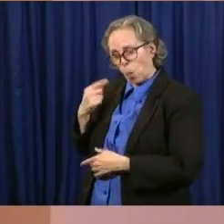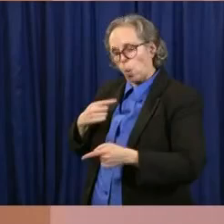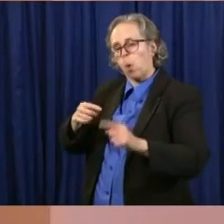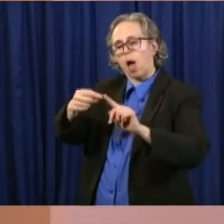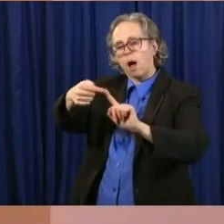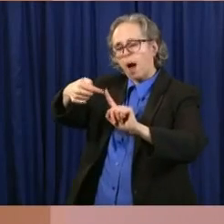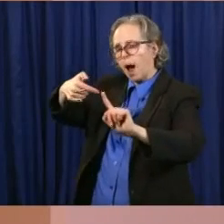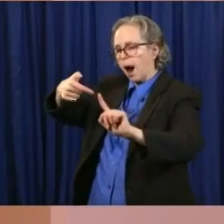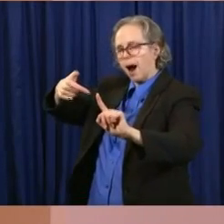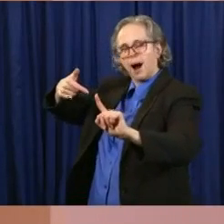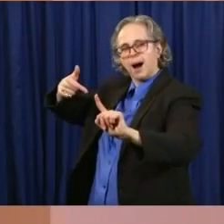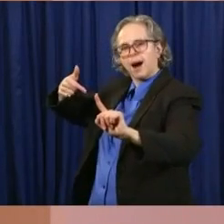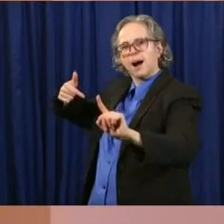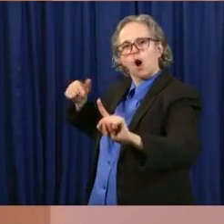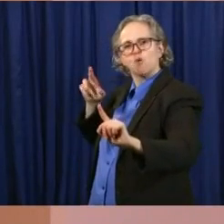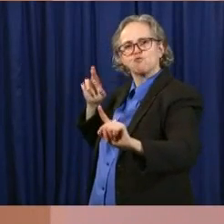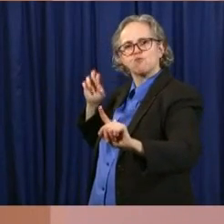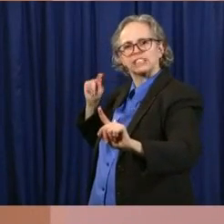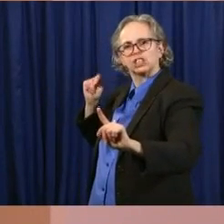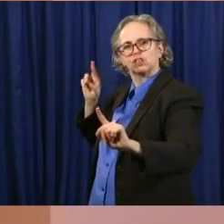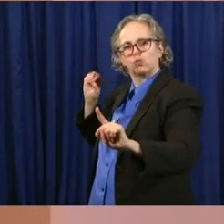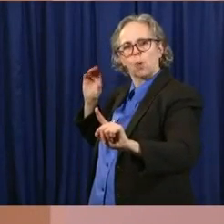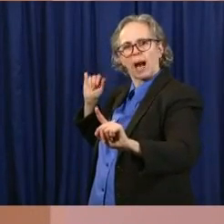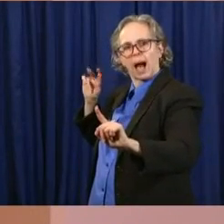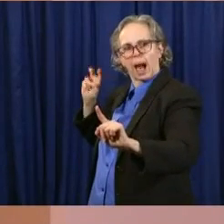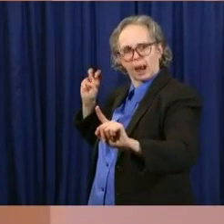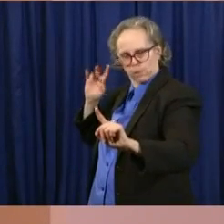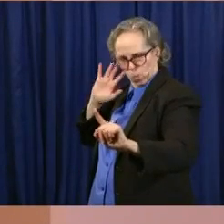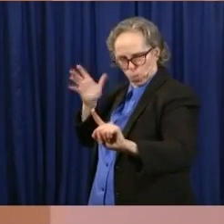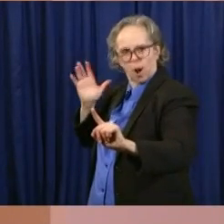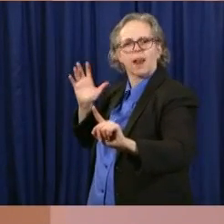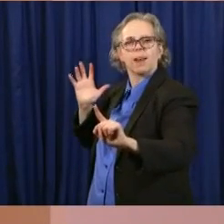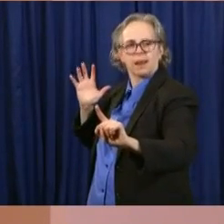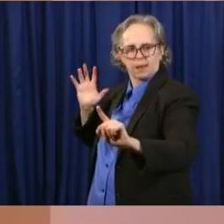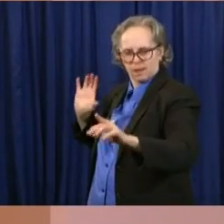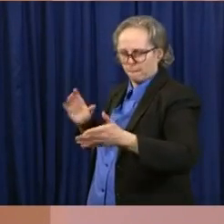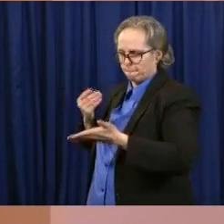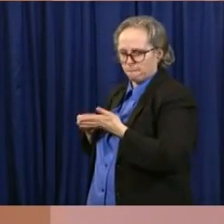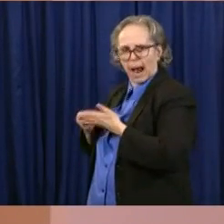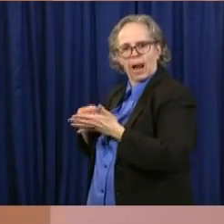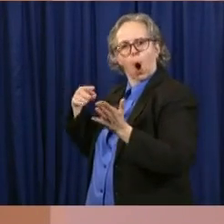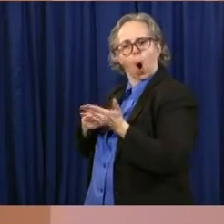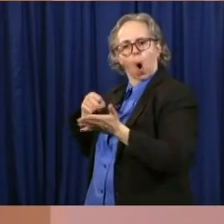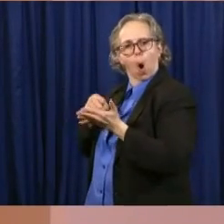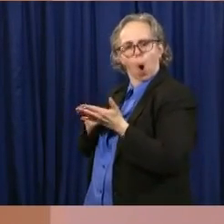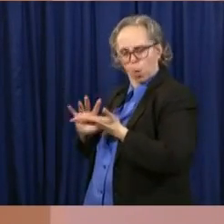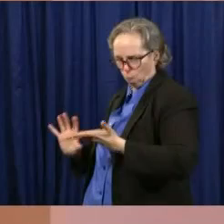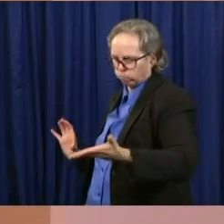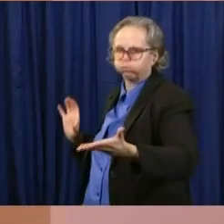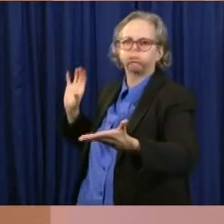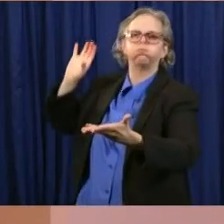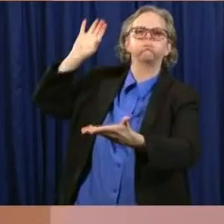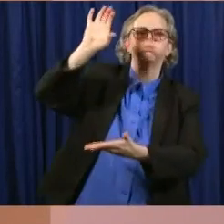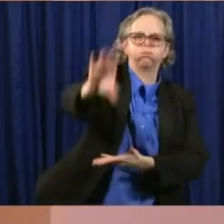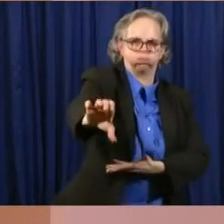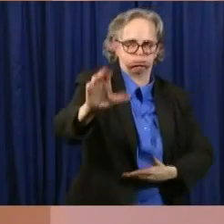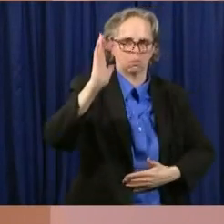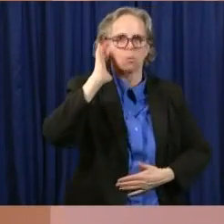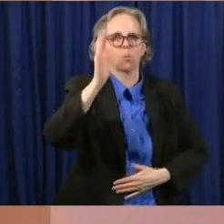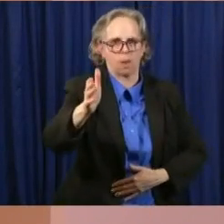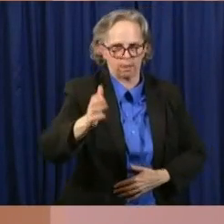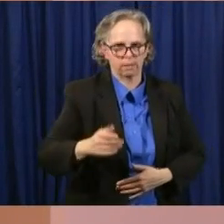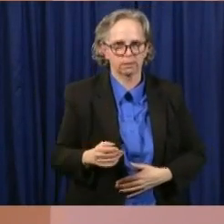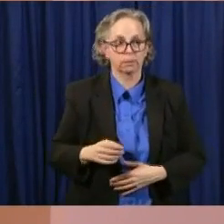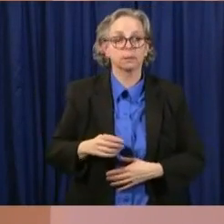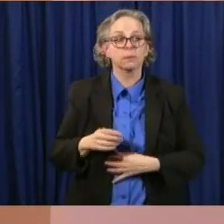a lot of time going through this with the folks at ODJFS. Uh, they have committed to those timetables for those improvements.